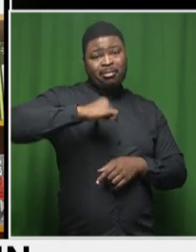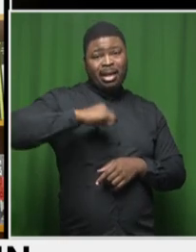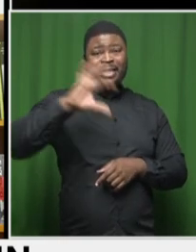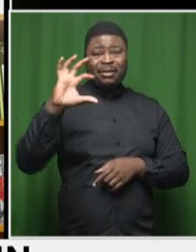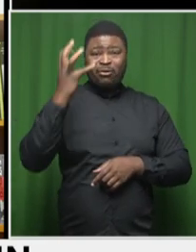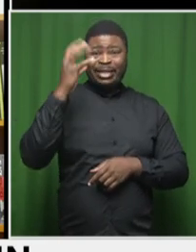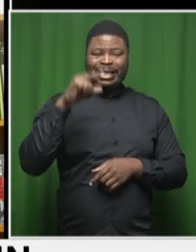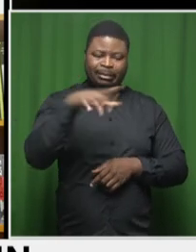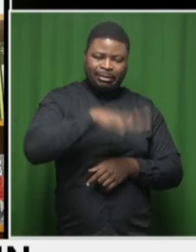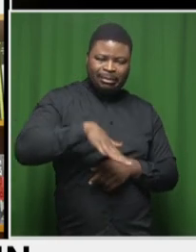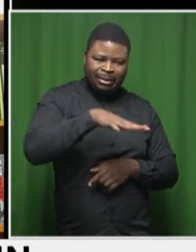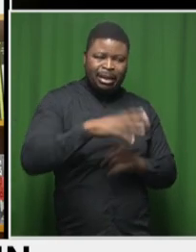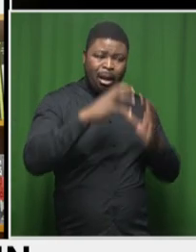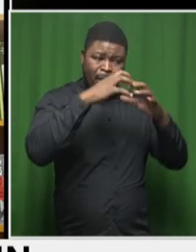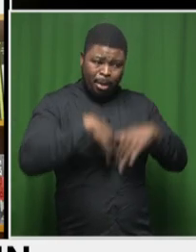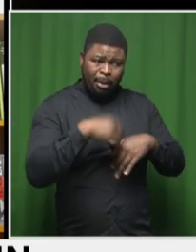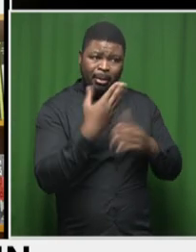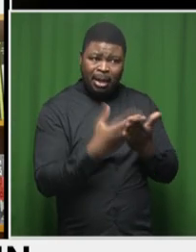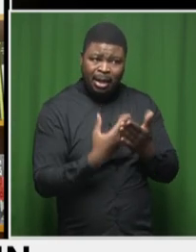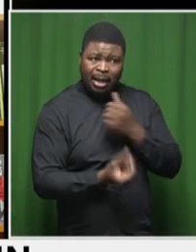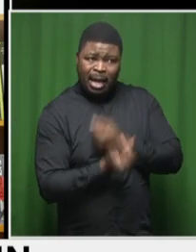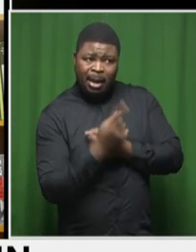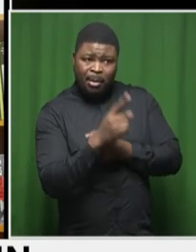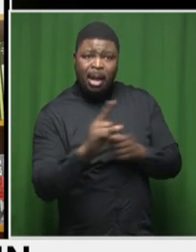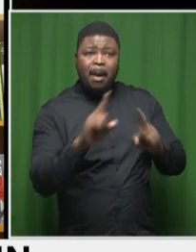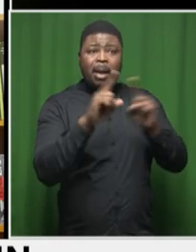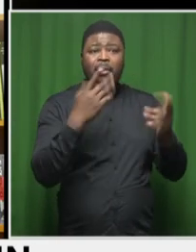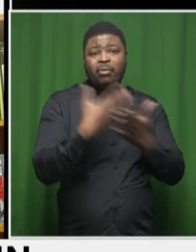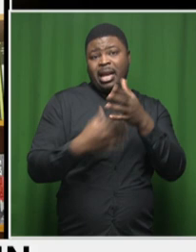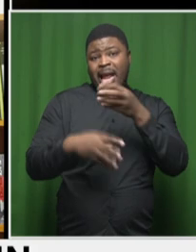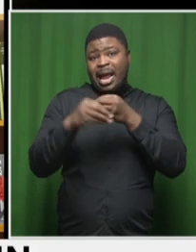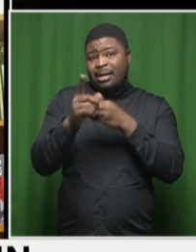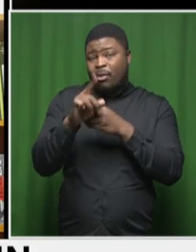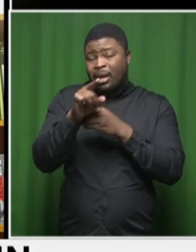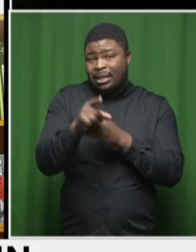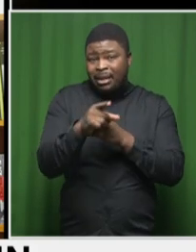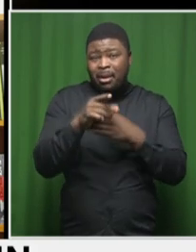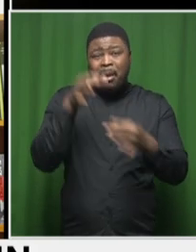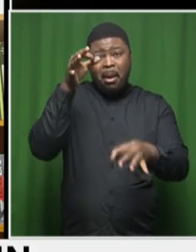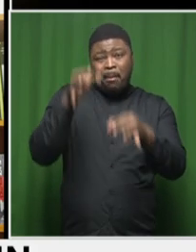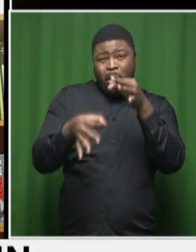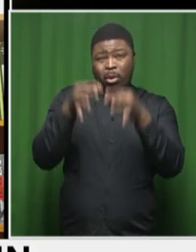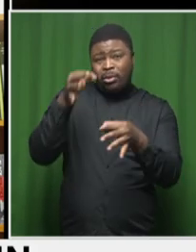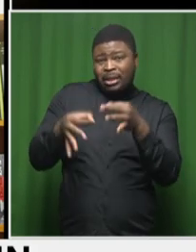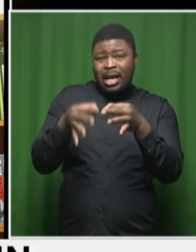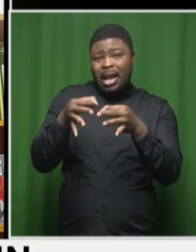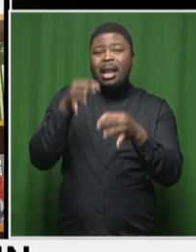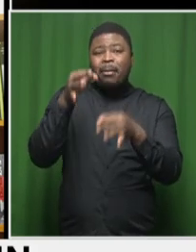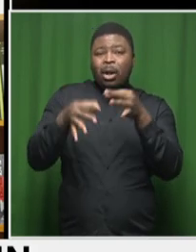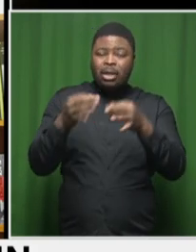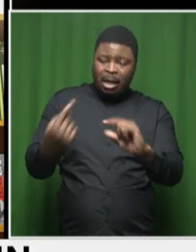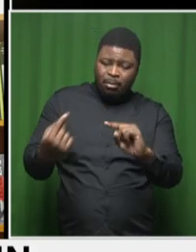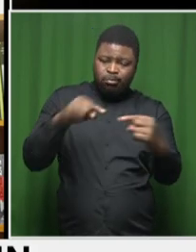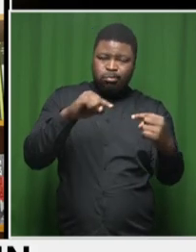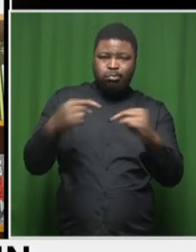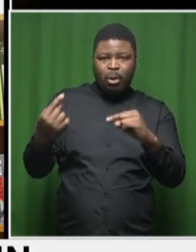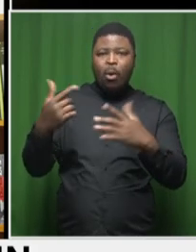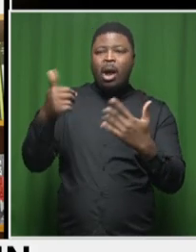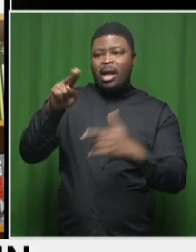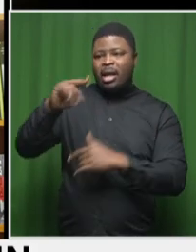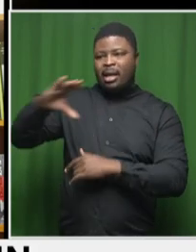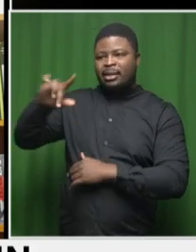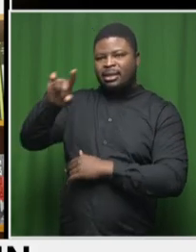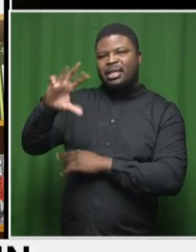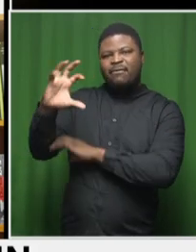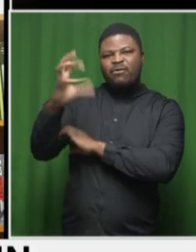also, I suppose one needs to add into this, how deep are these political tensions within the ANC free state province?